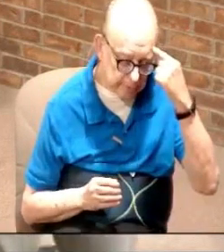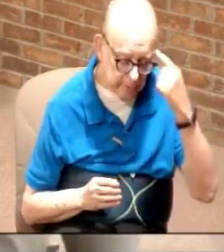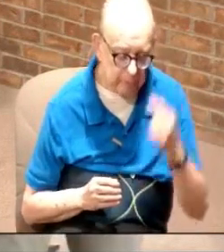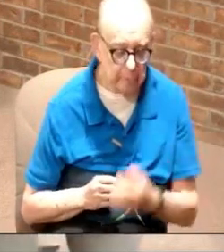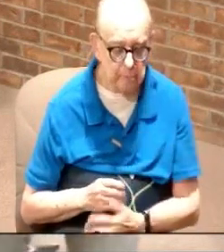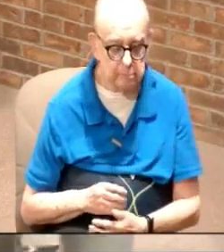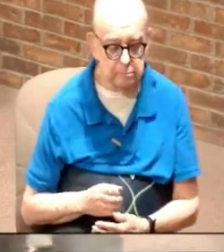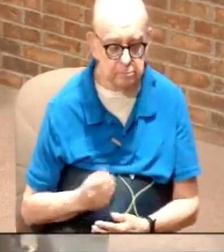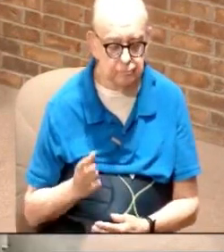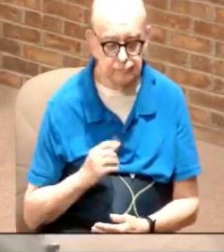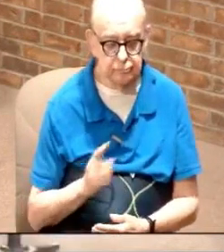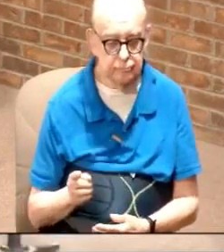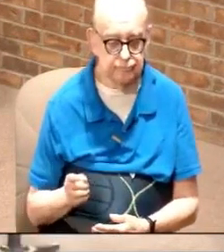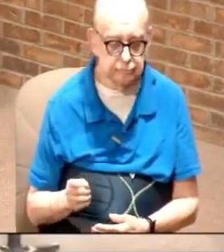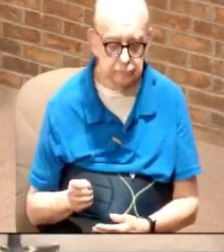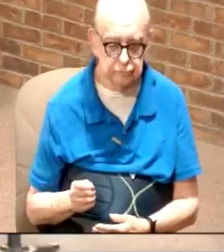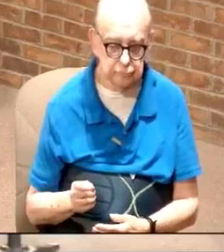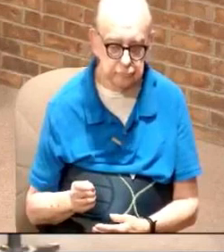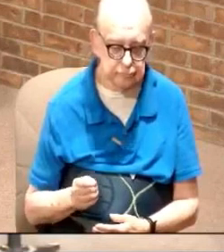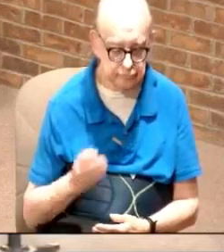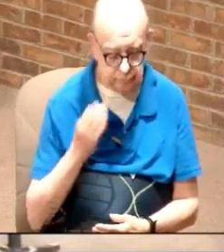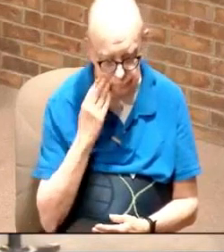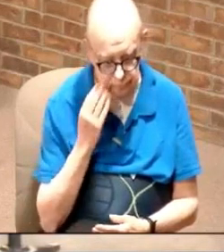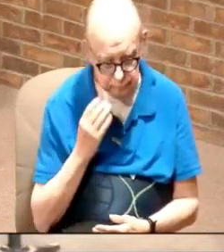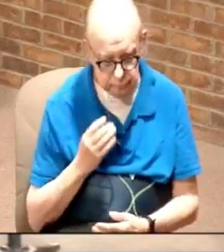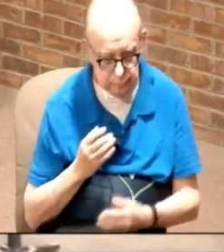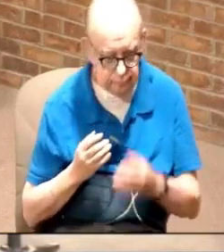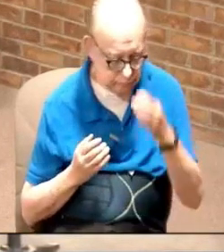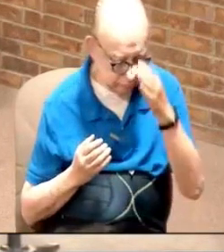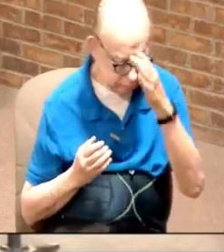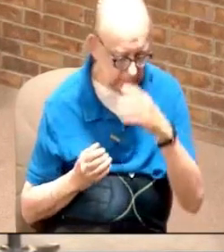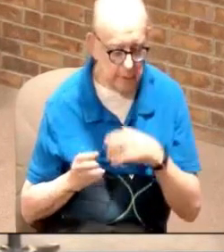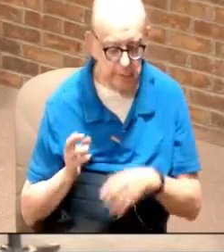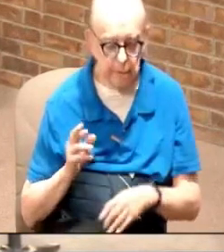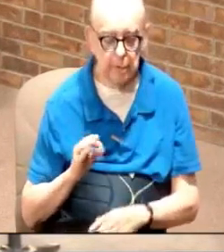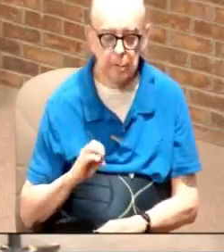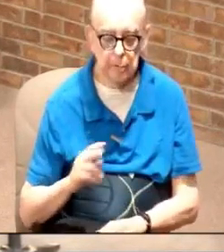how many of y'all know a guy by the name of Rick Warren